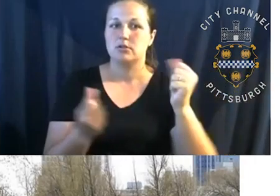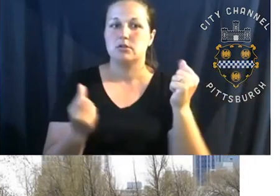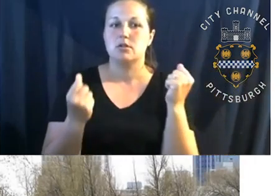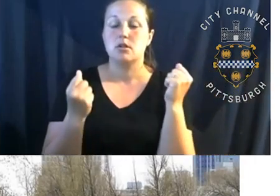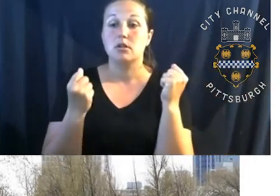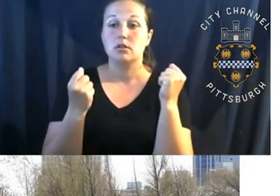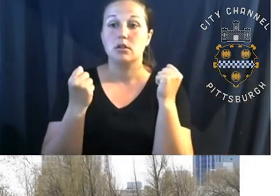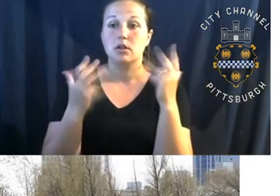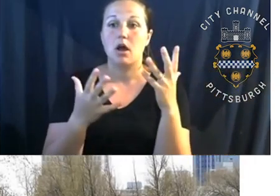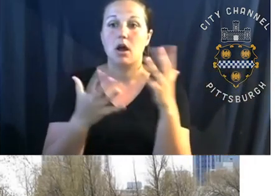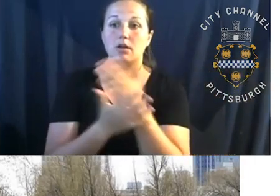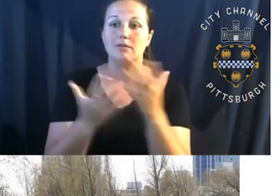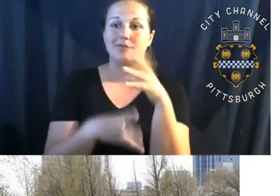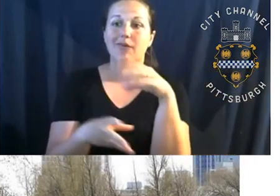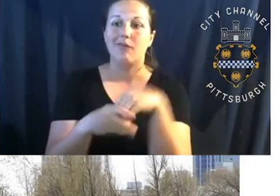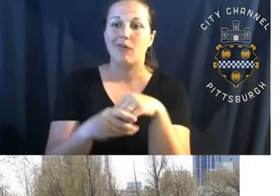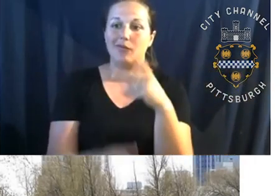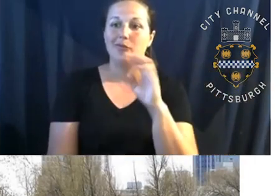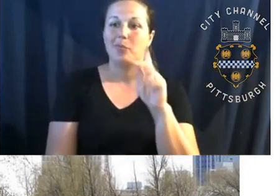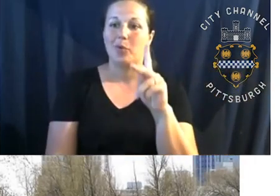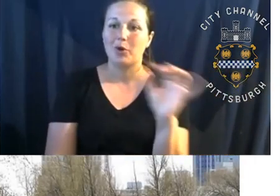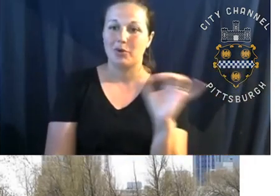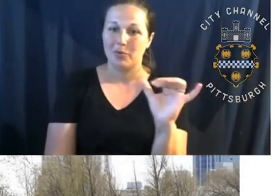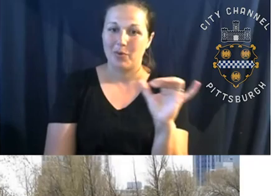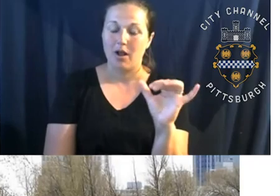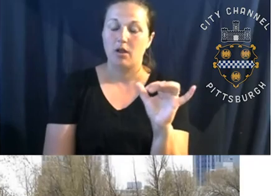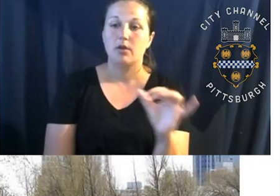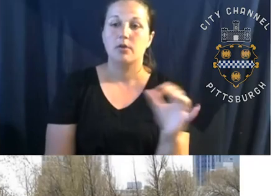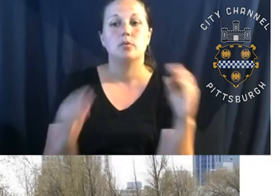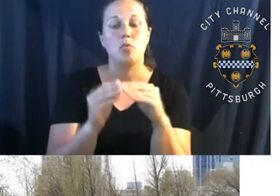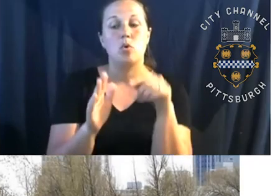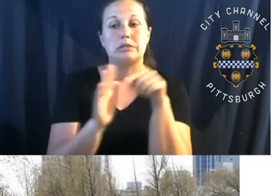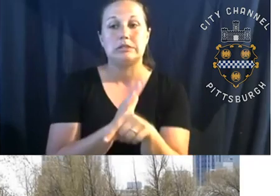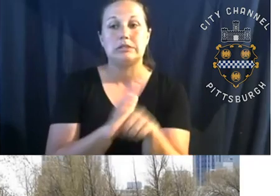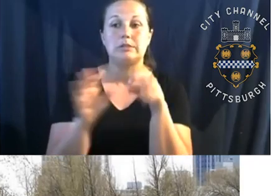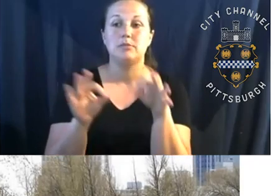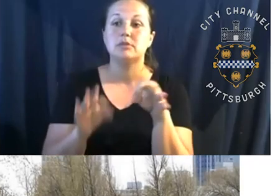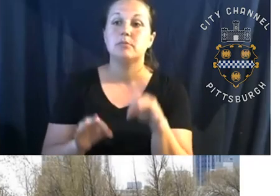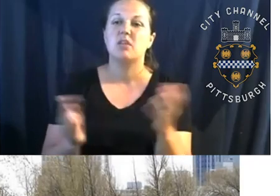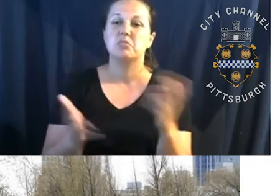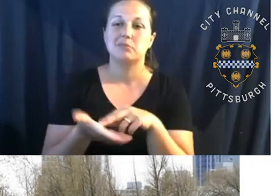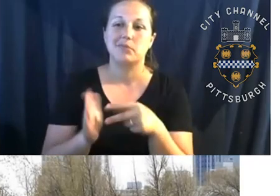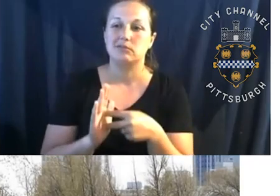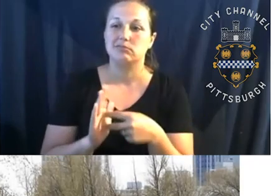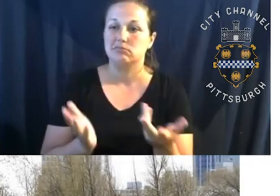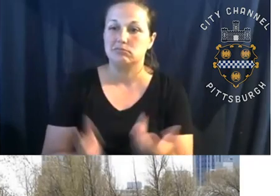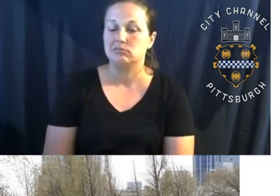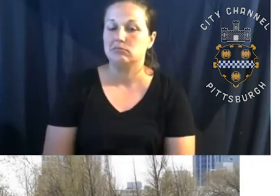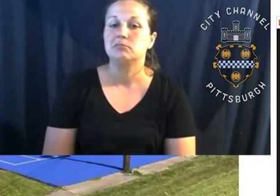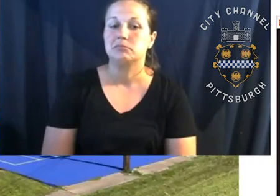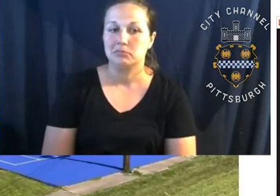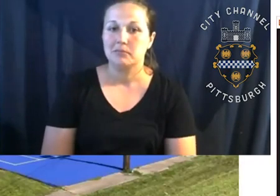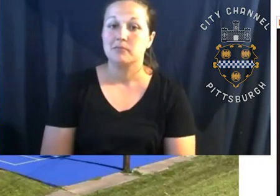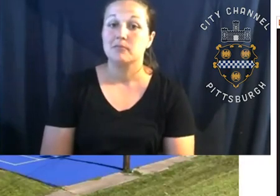themselves. And then we're going to take a little bit of a dive, a deeper dive into, into what all that entails. Um,